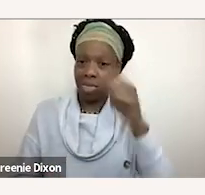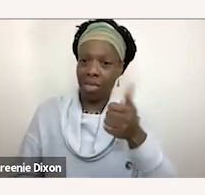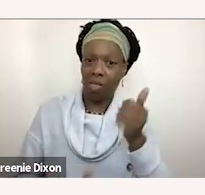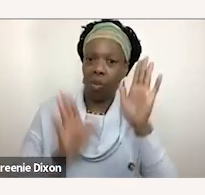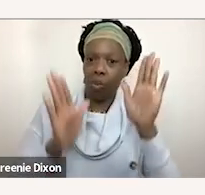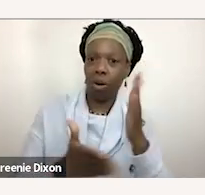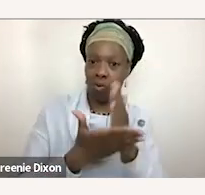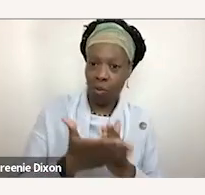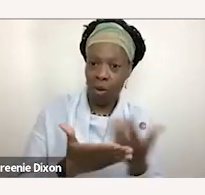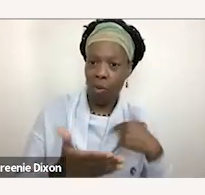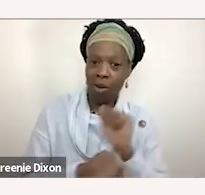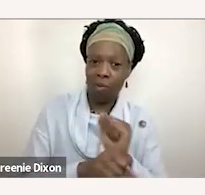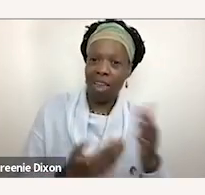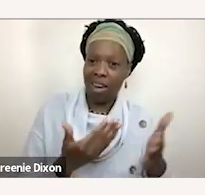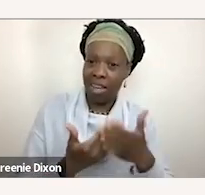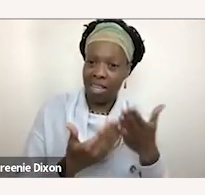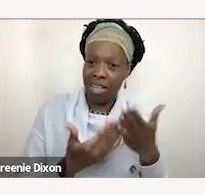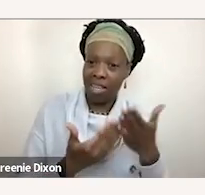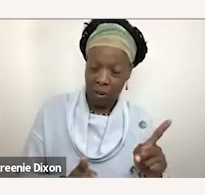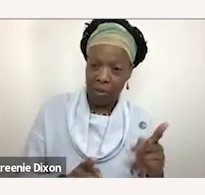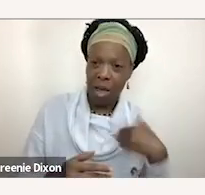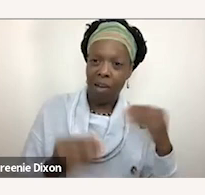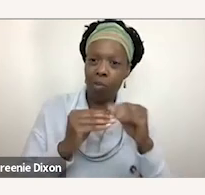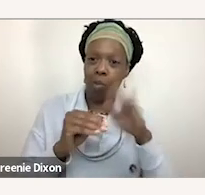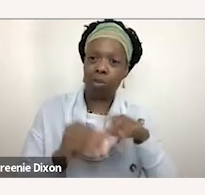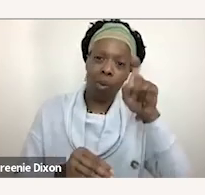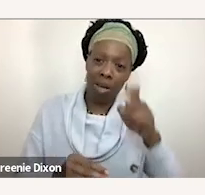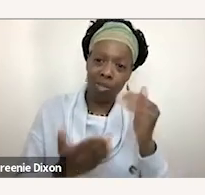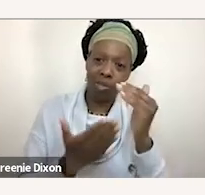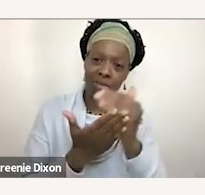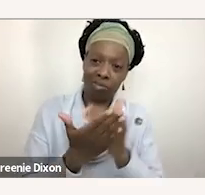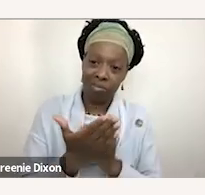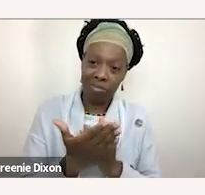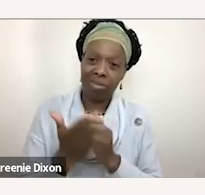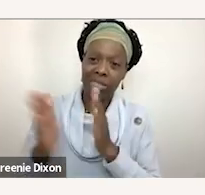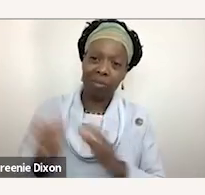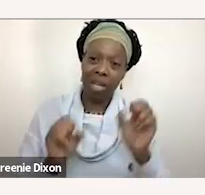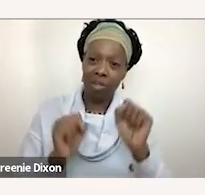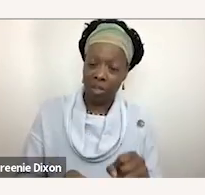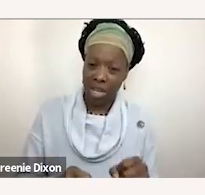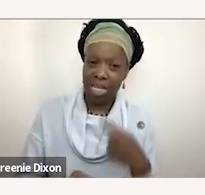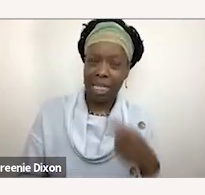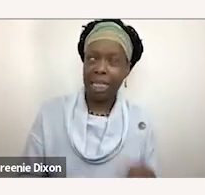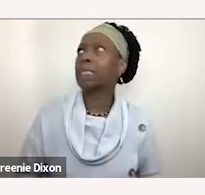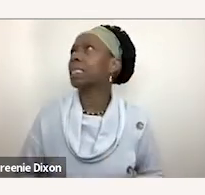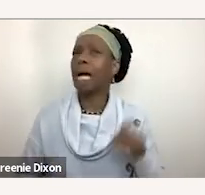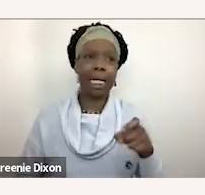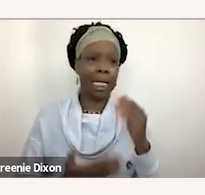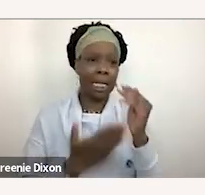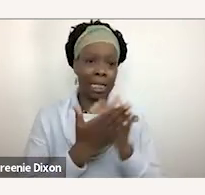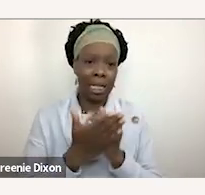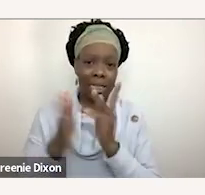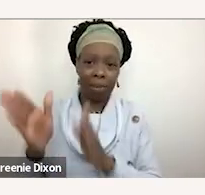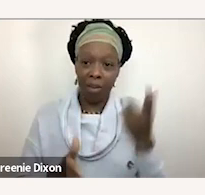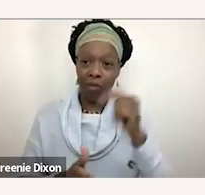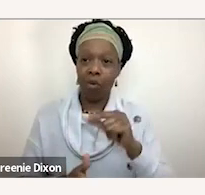piece is we've made it easy for people as well so there's over 100 lesson plans so literally you can say all right i need a lesson plan for grade three maths